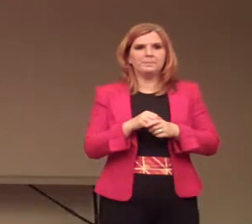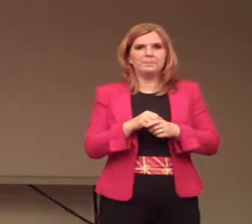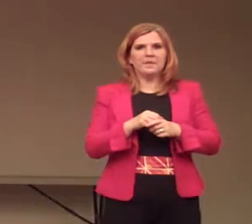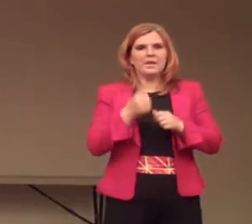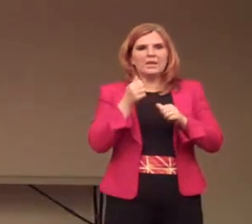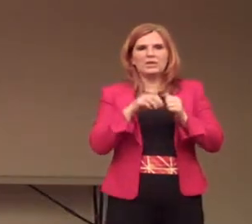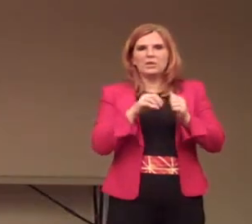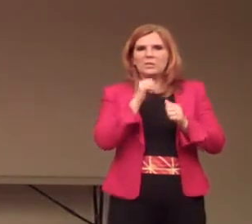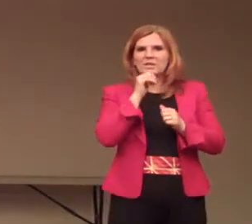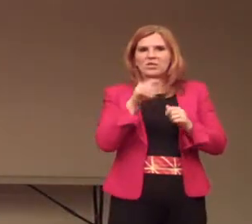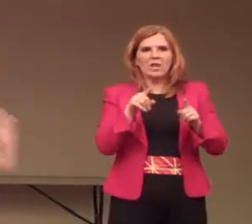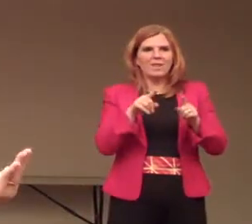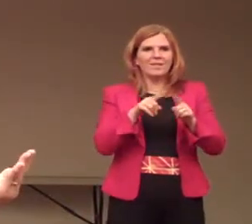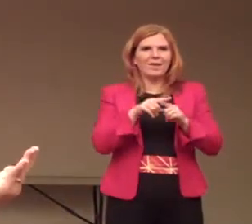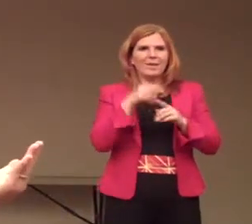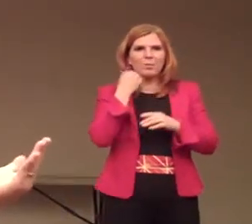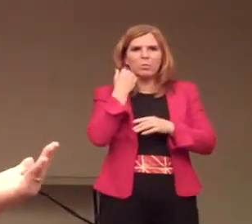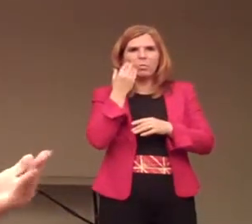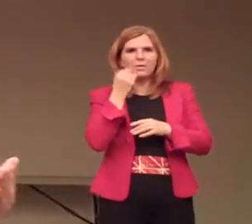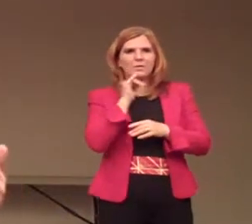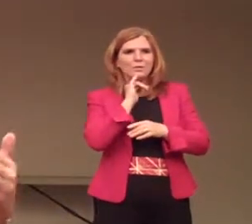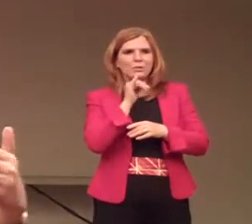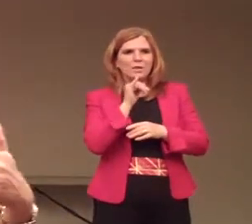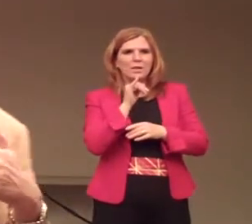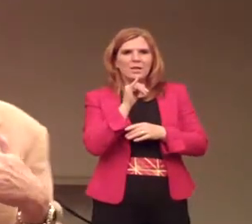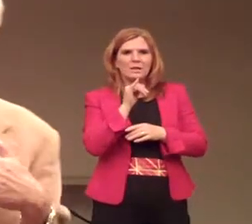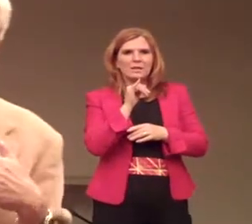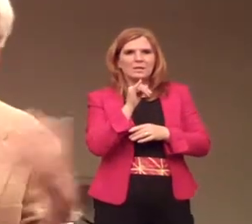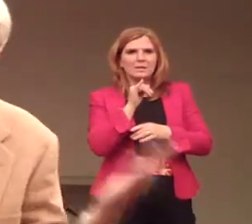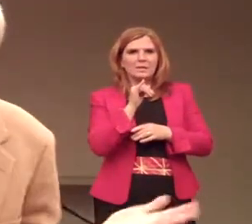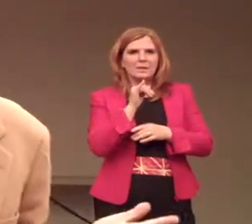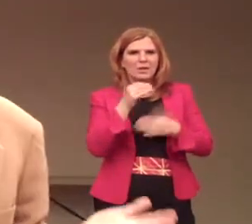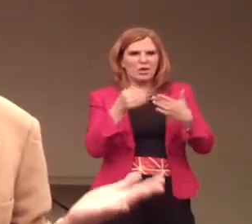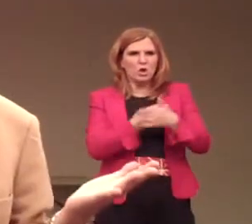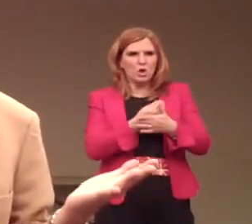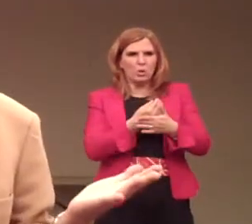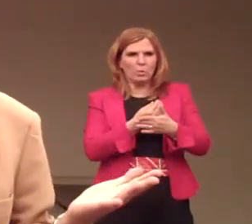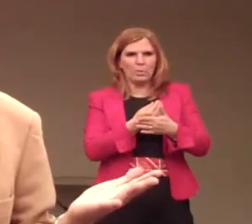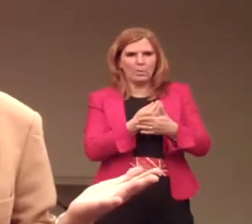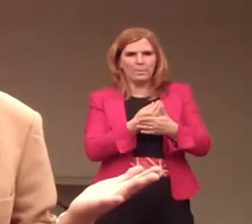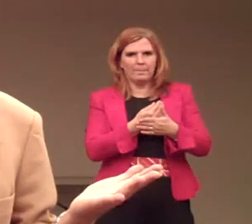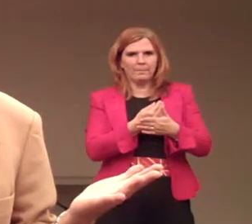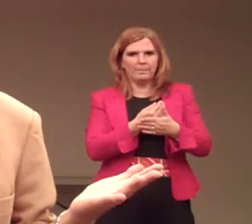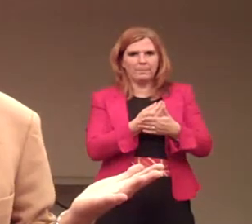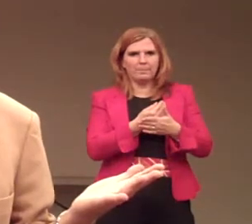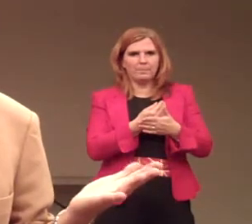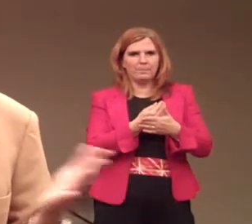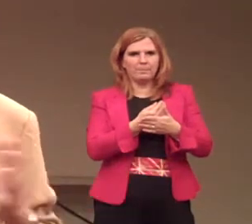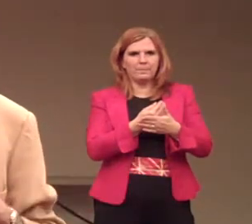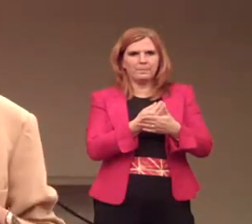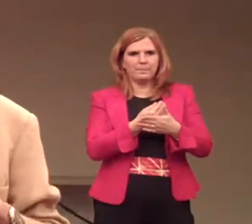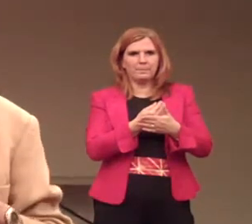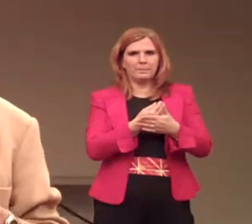So it's not like prostitution is new. Okay.